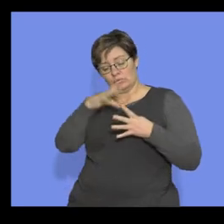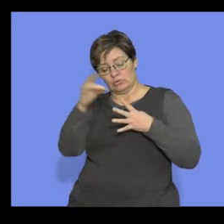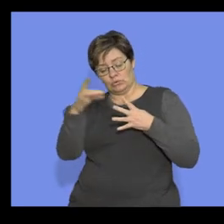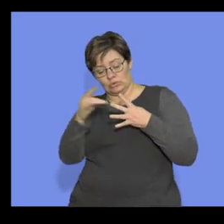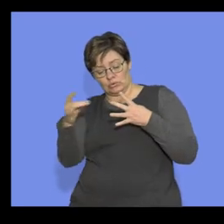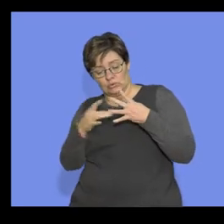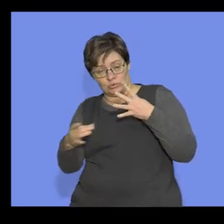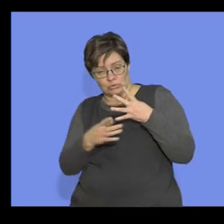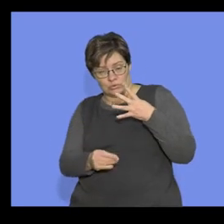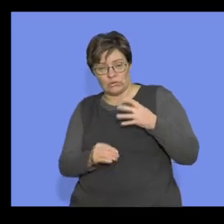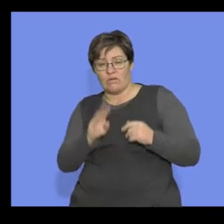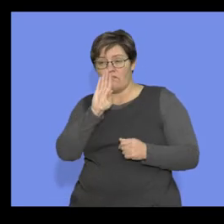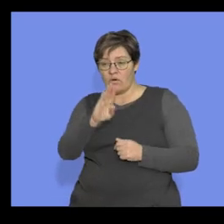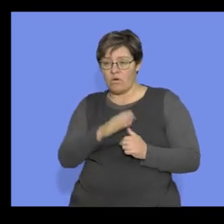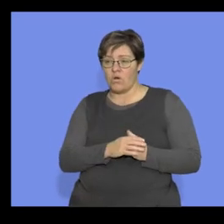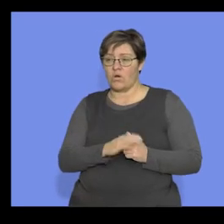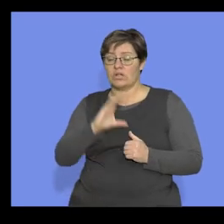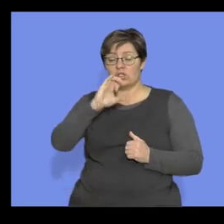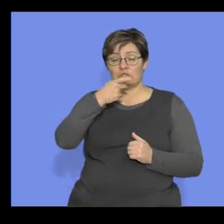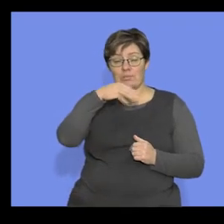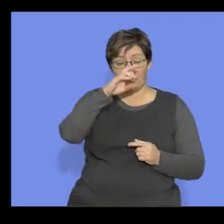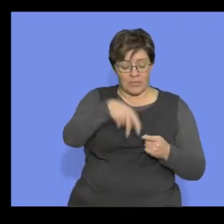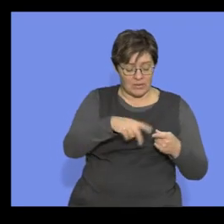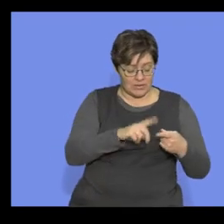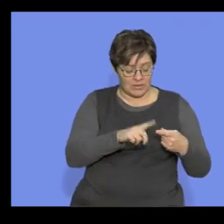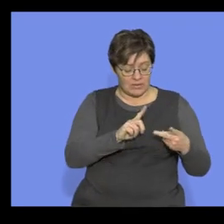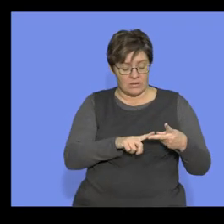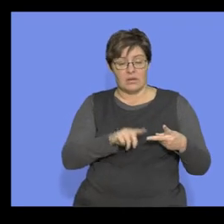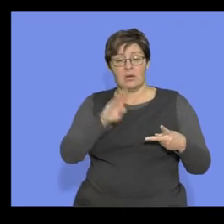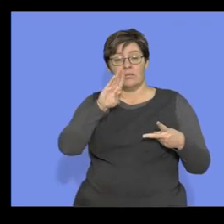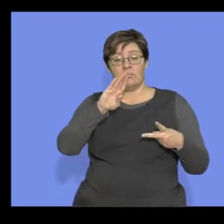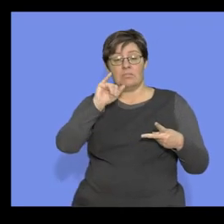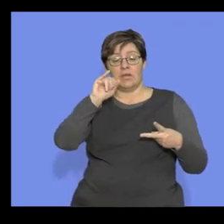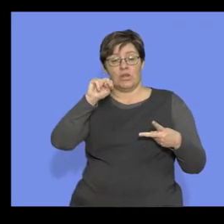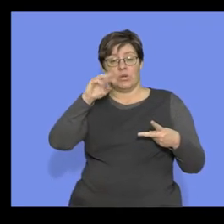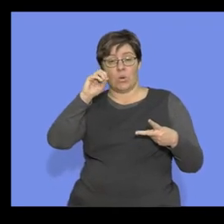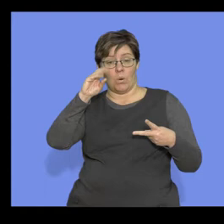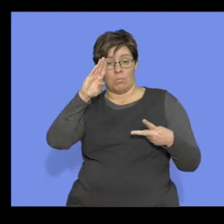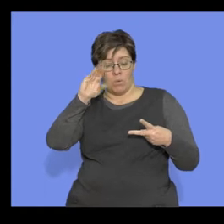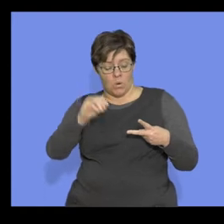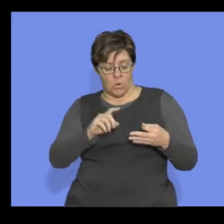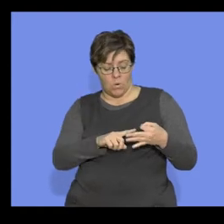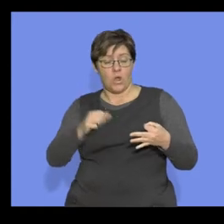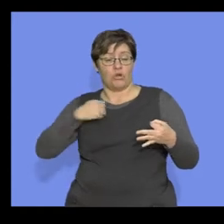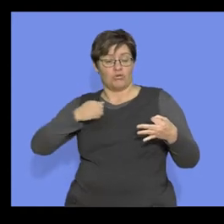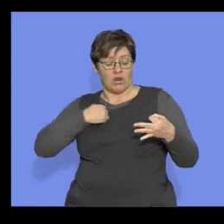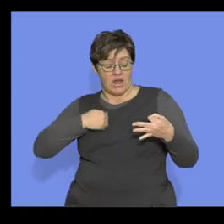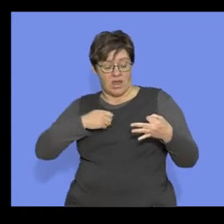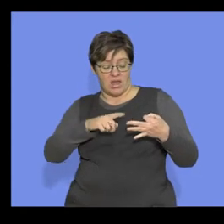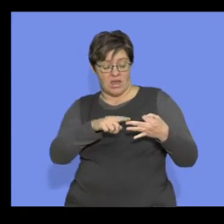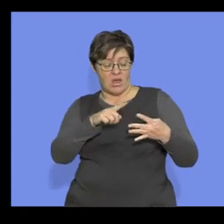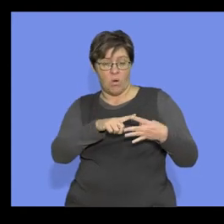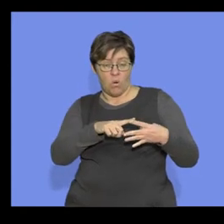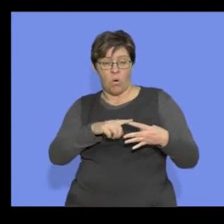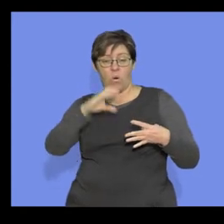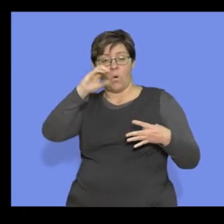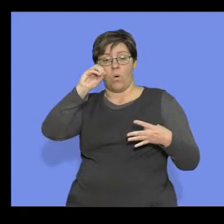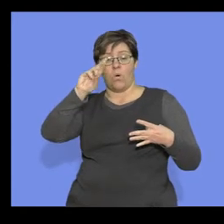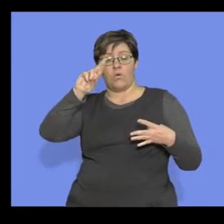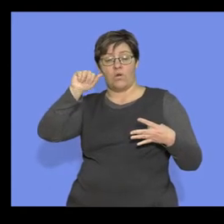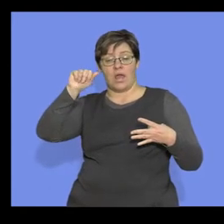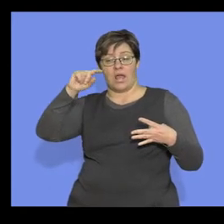choose from. The chimpanzee, the bonobo, the gorilla, or the